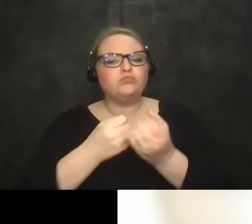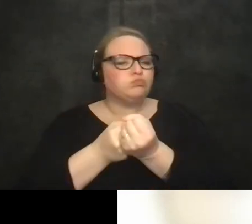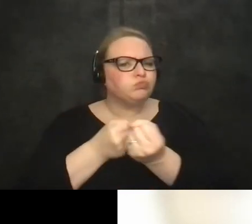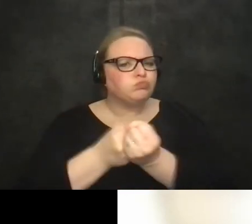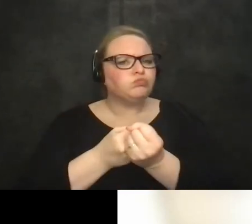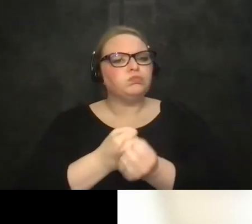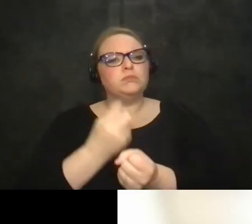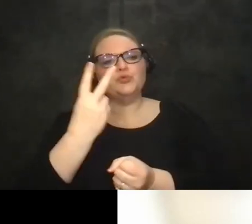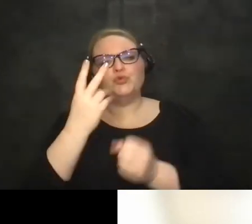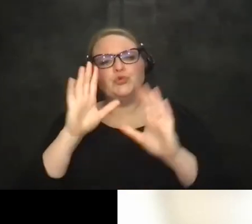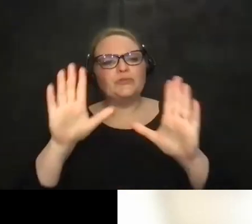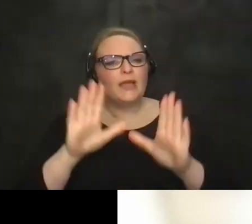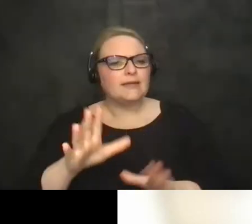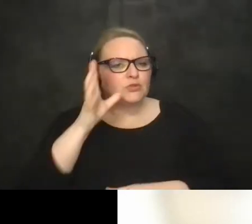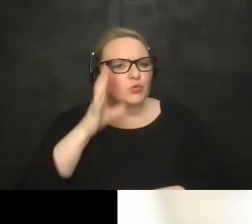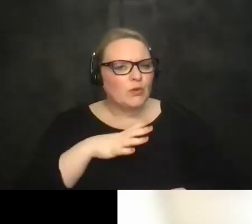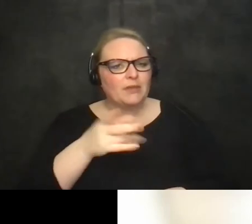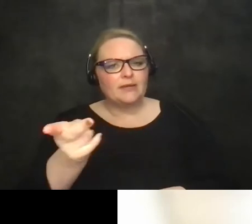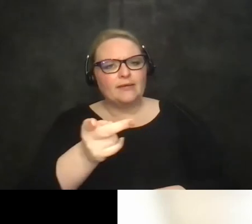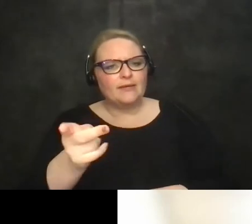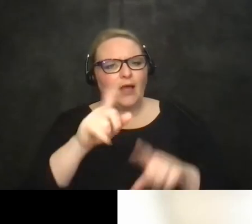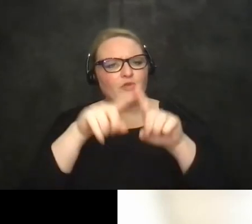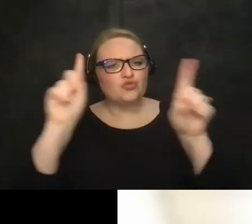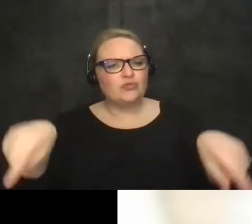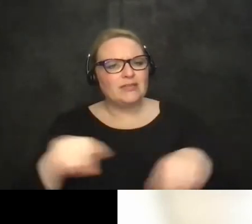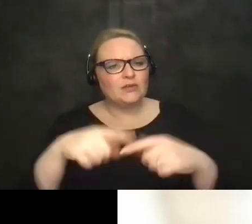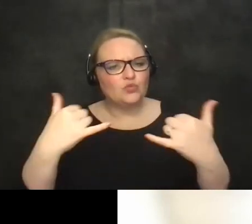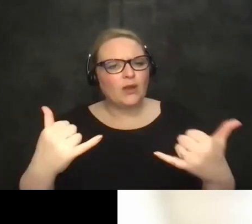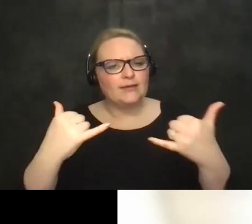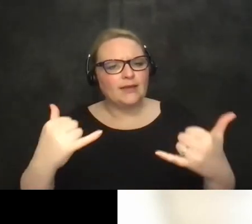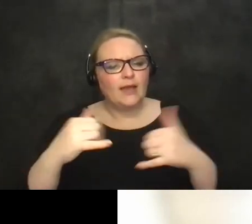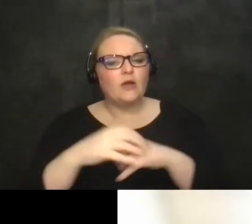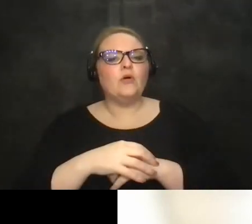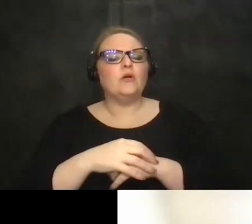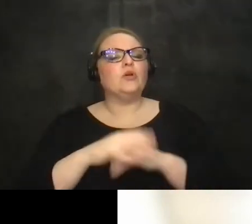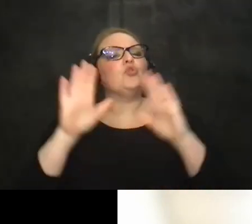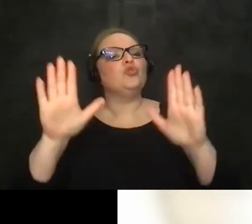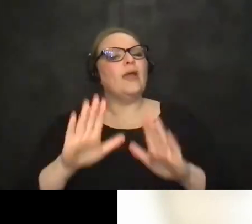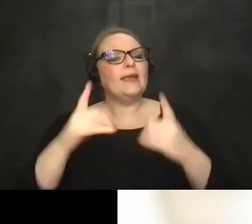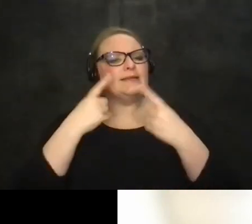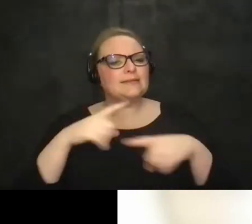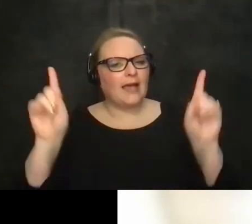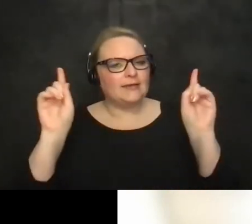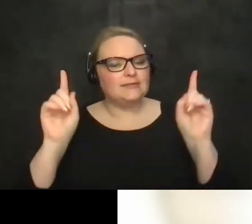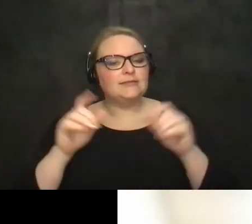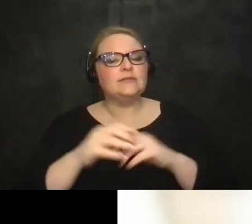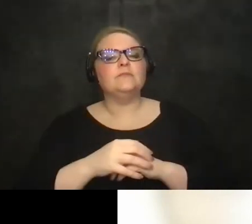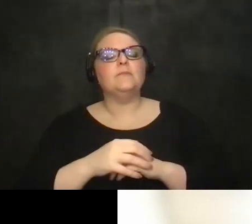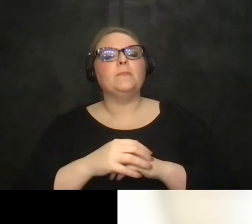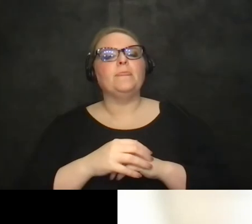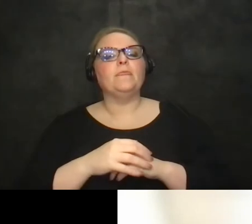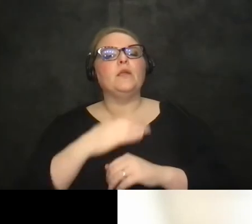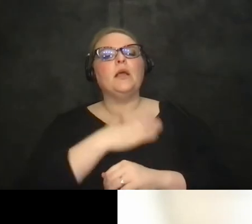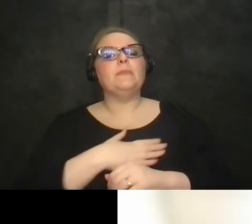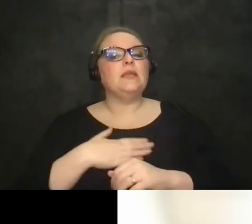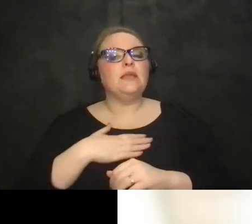these two fantastic ladies who are front and center on the screen now and and and and make it a great success so uh please